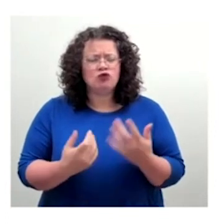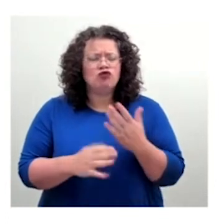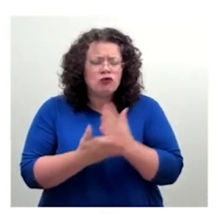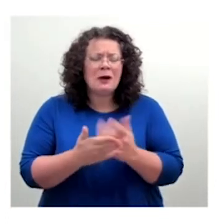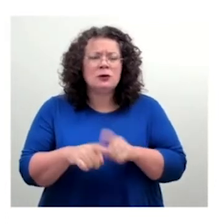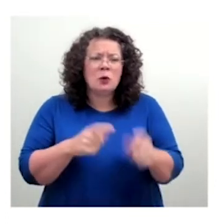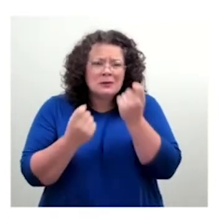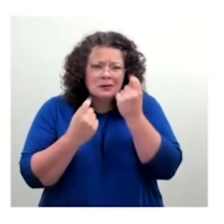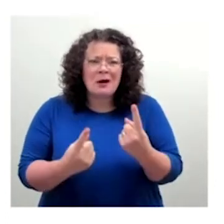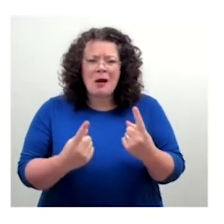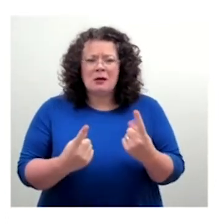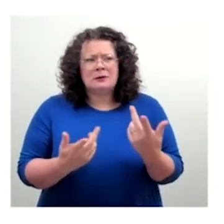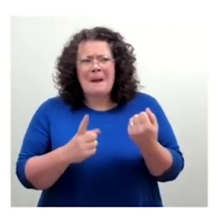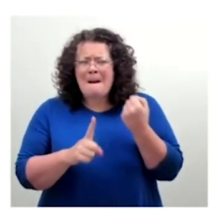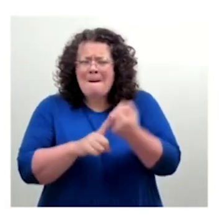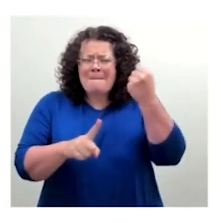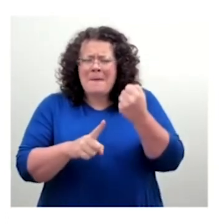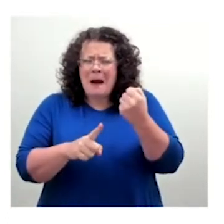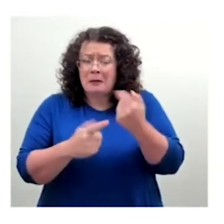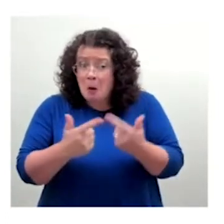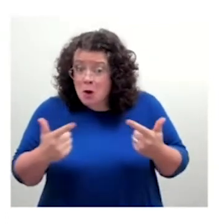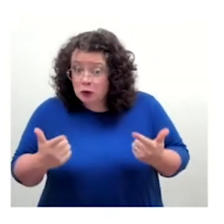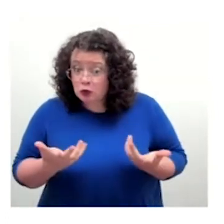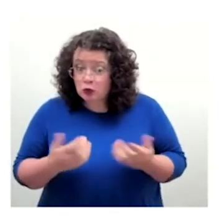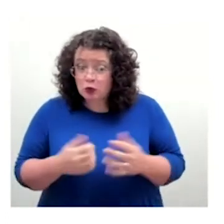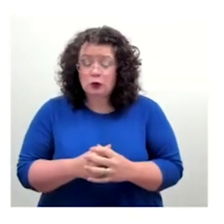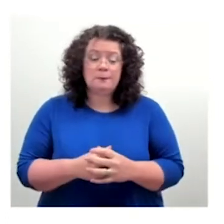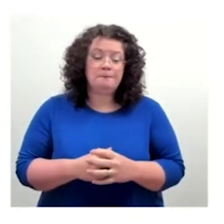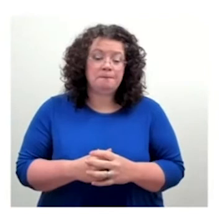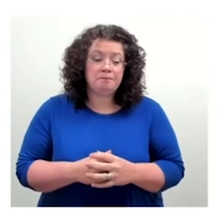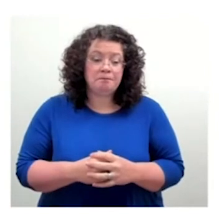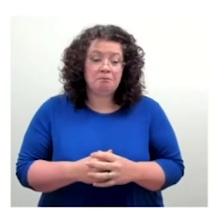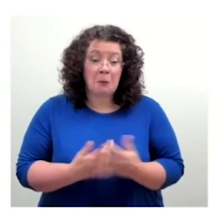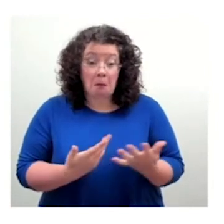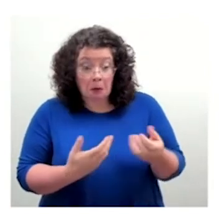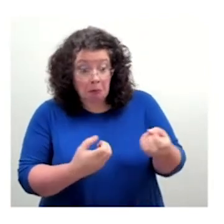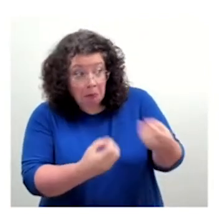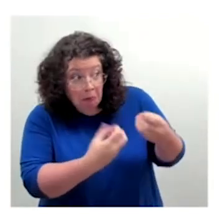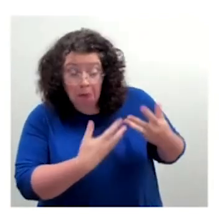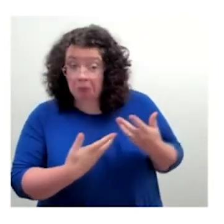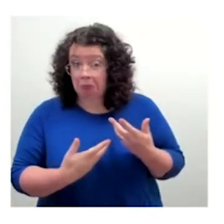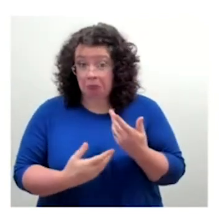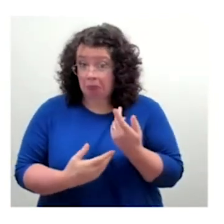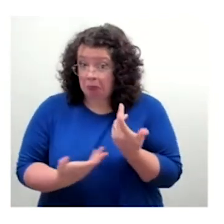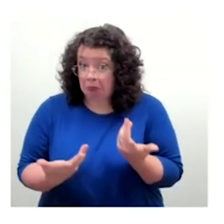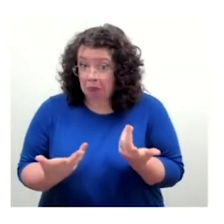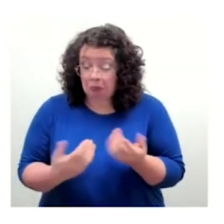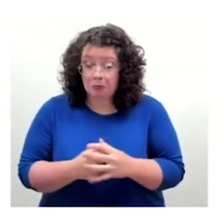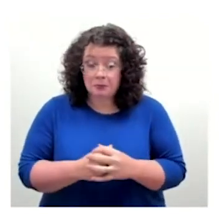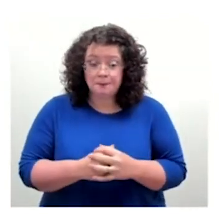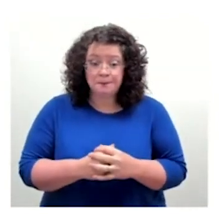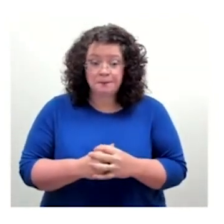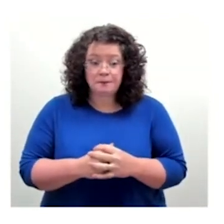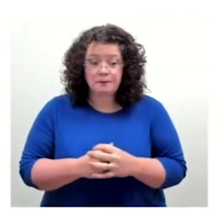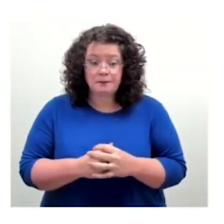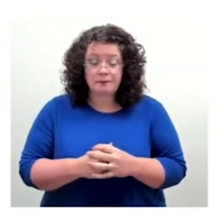it's always confirming that the best work, that the best work is the work that no one notices. Yeah. You know, and I